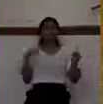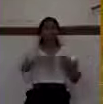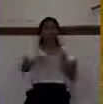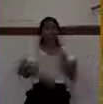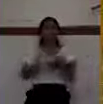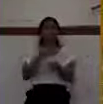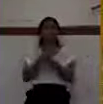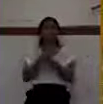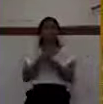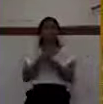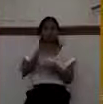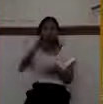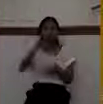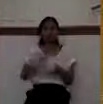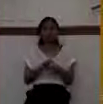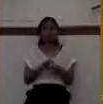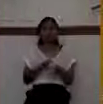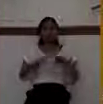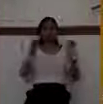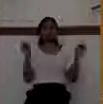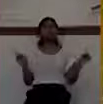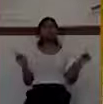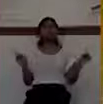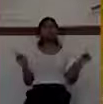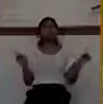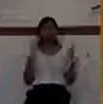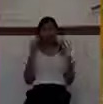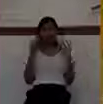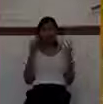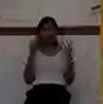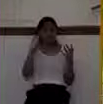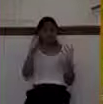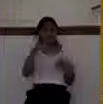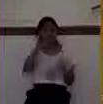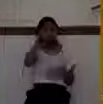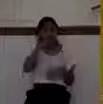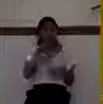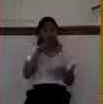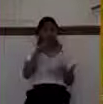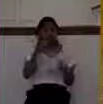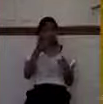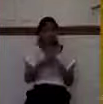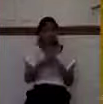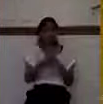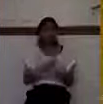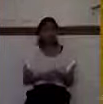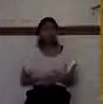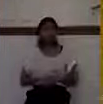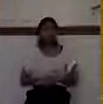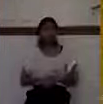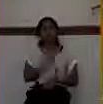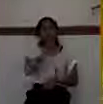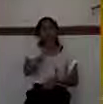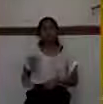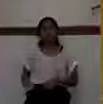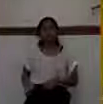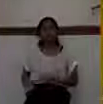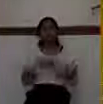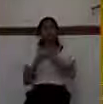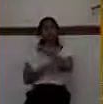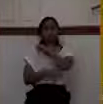the church. And I think that he's right. And so the Lord punished Rehoboam and Judah